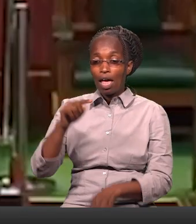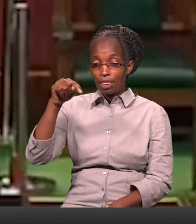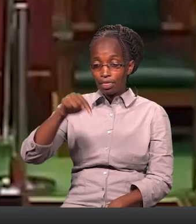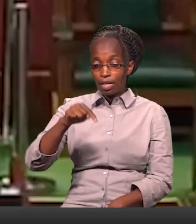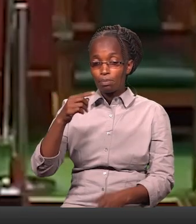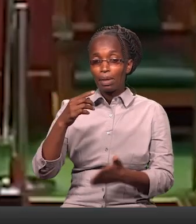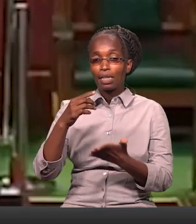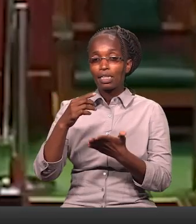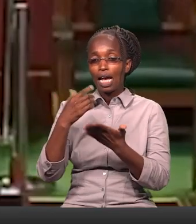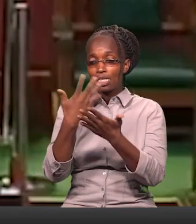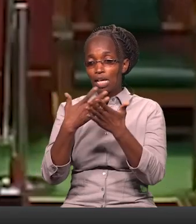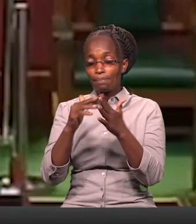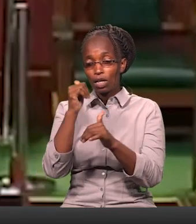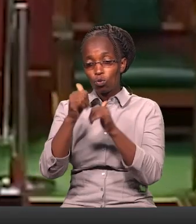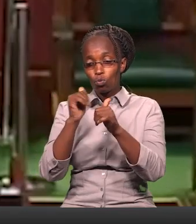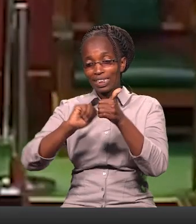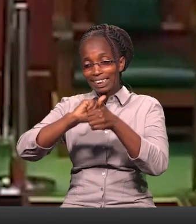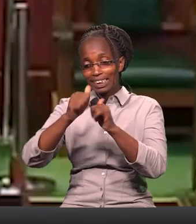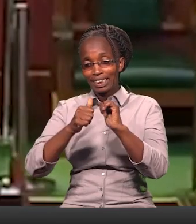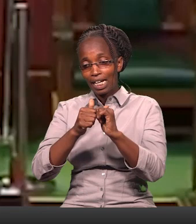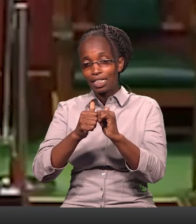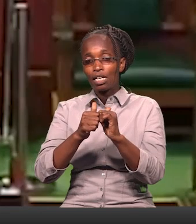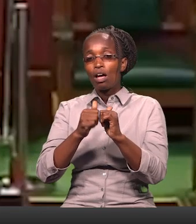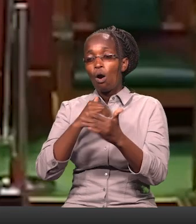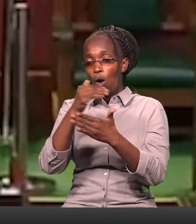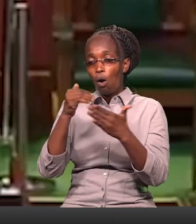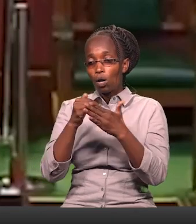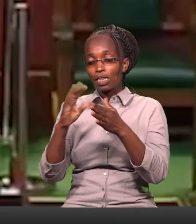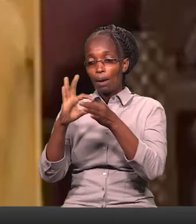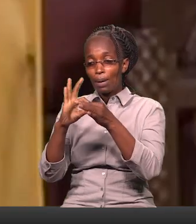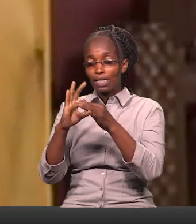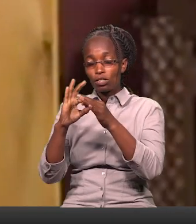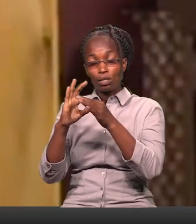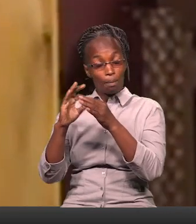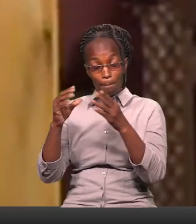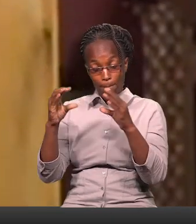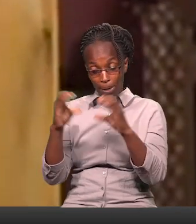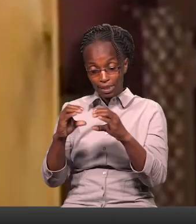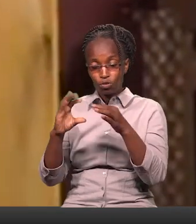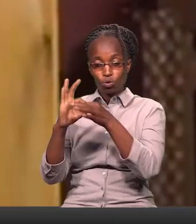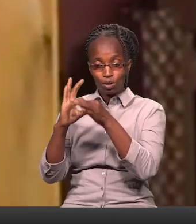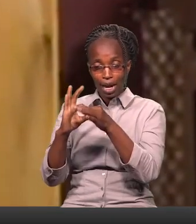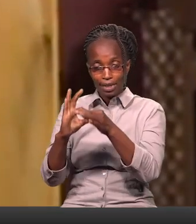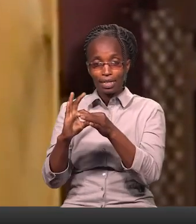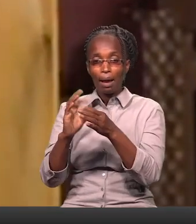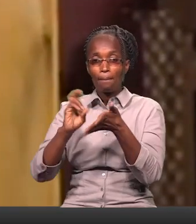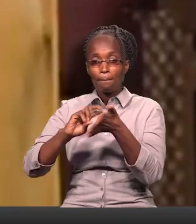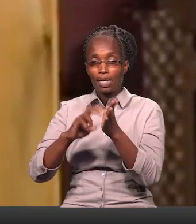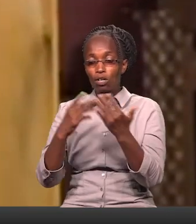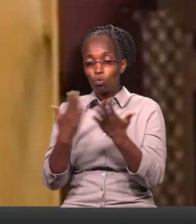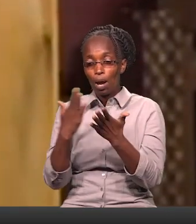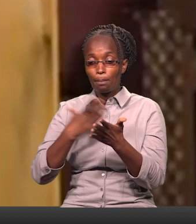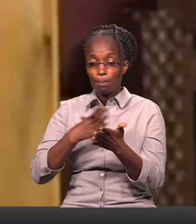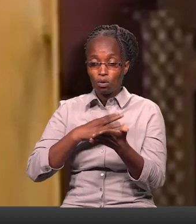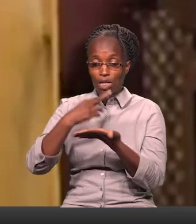Ukiwa msuada wa kurekebisha vya maviya kisiasa, viungane na kuwa chama kimoje cha kitaifa Mbacho kila mwani ya kiti, ata